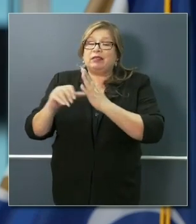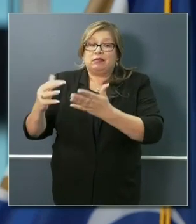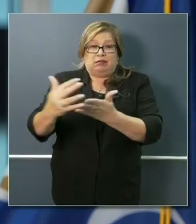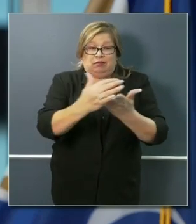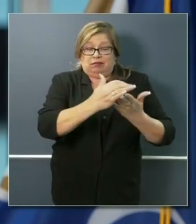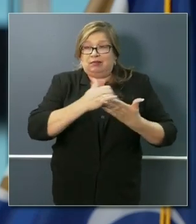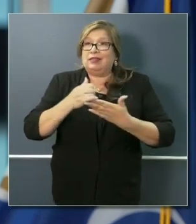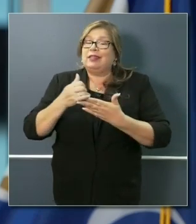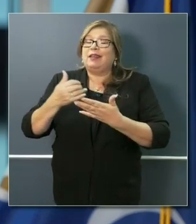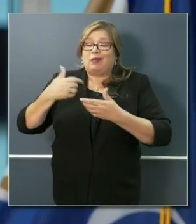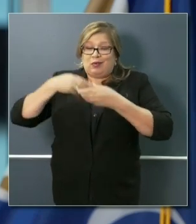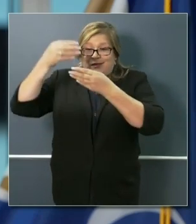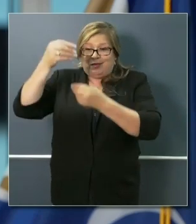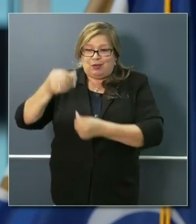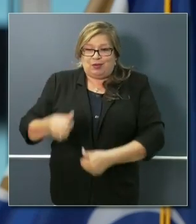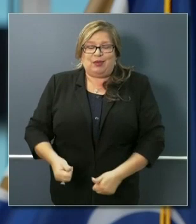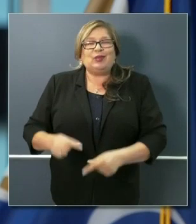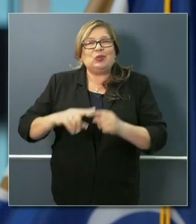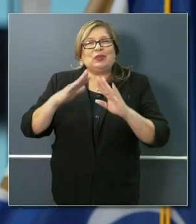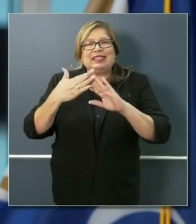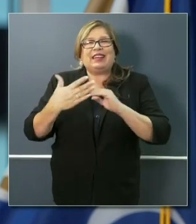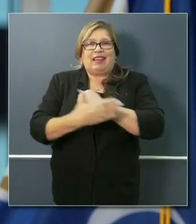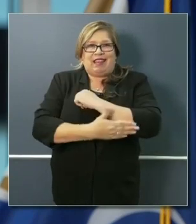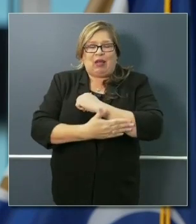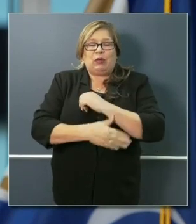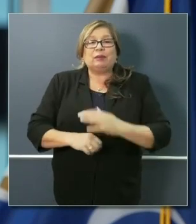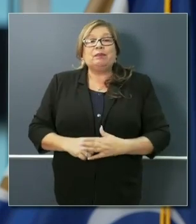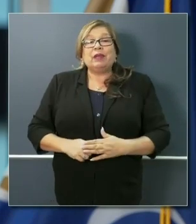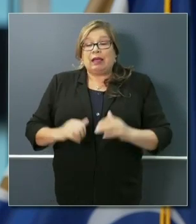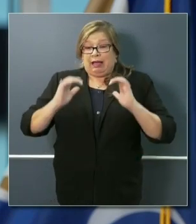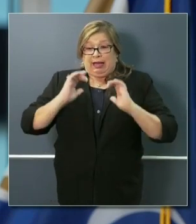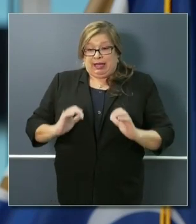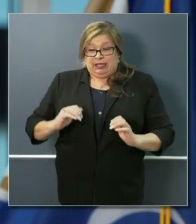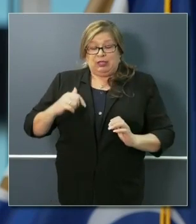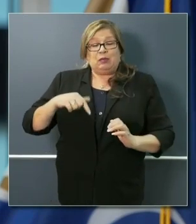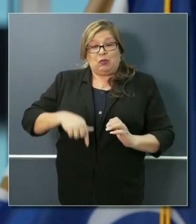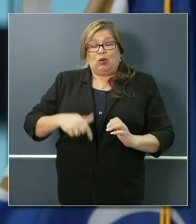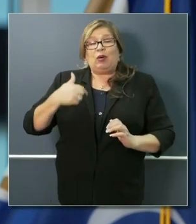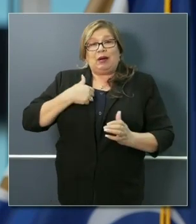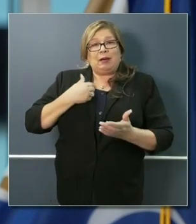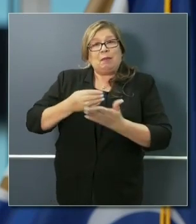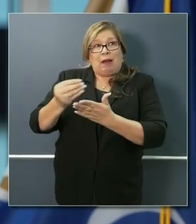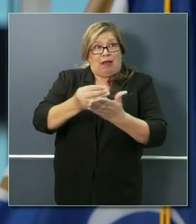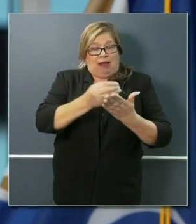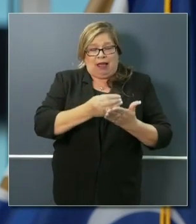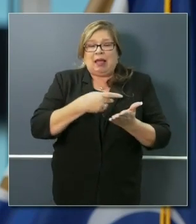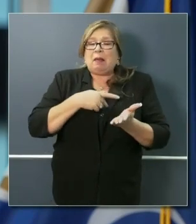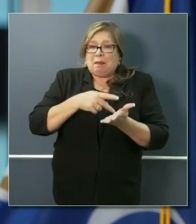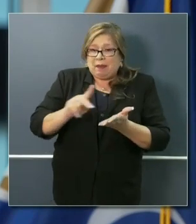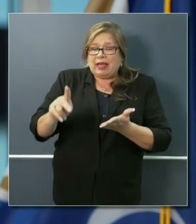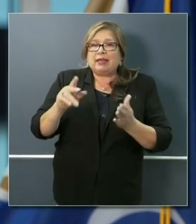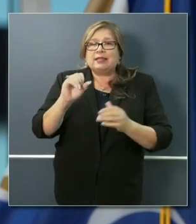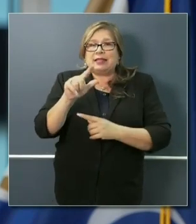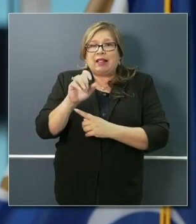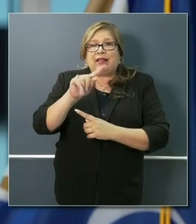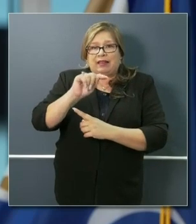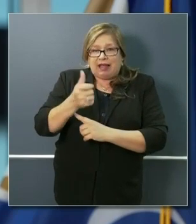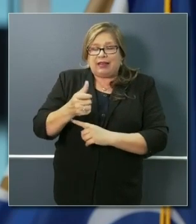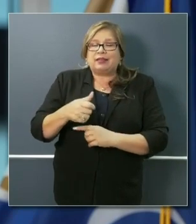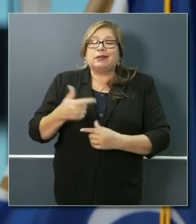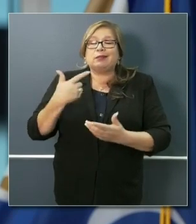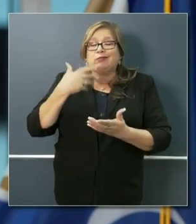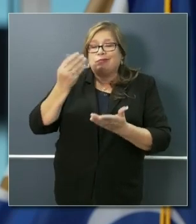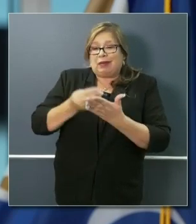counties. The customer pays the sales tax. We hold that into an account. Every quarter we fill out forms, small business